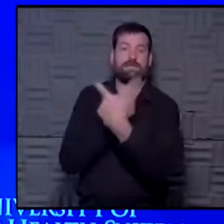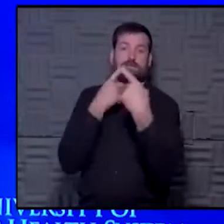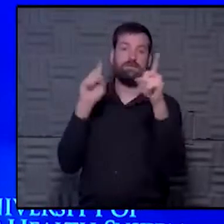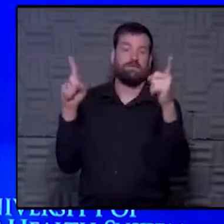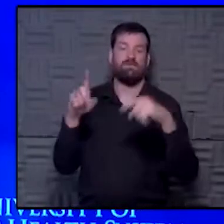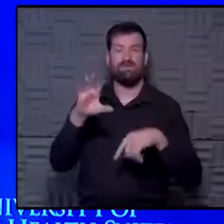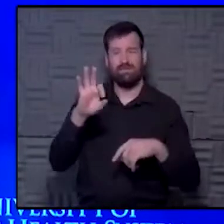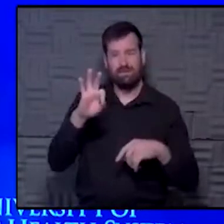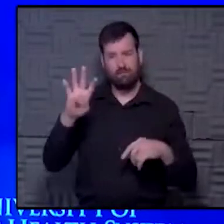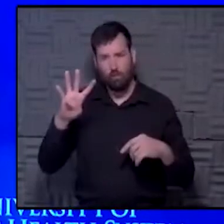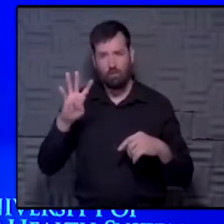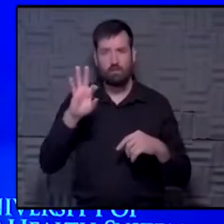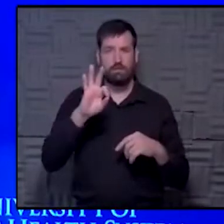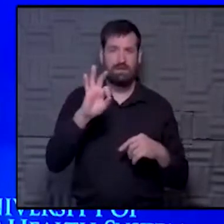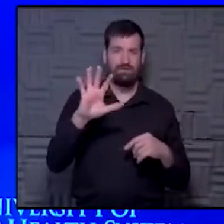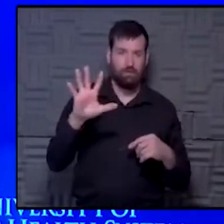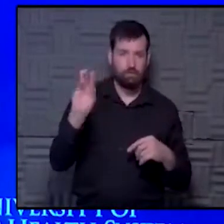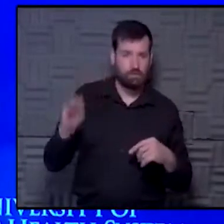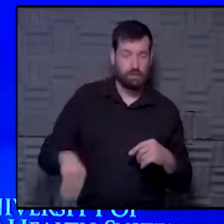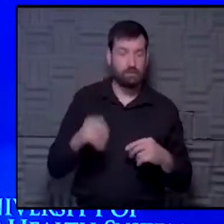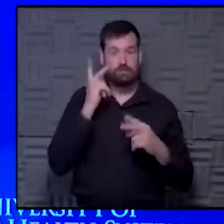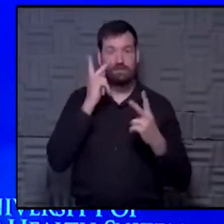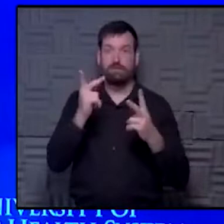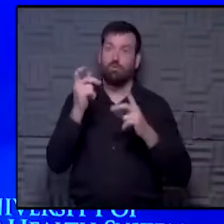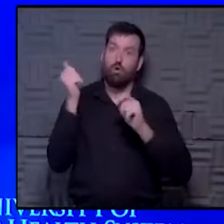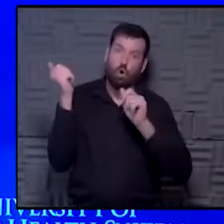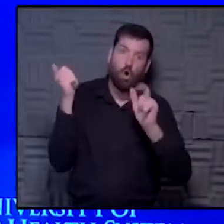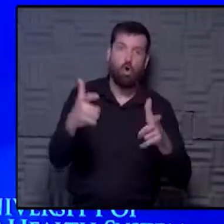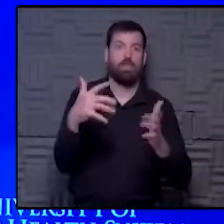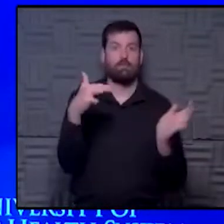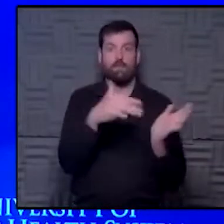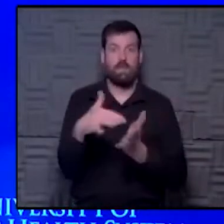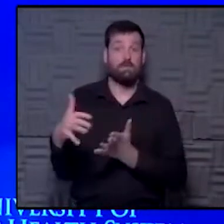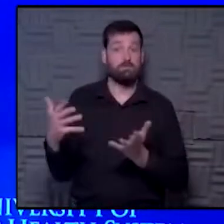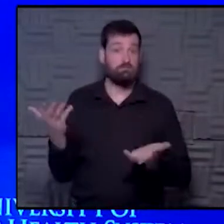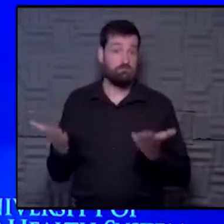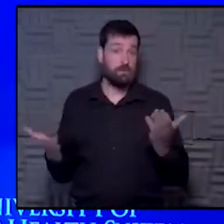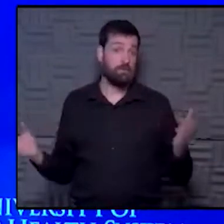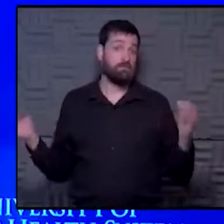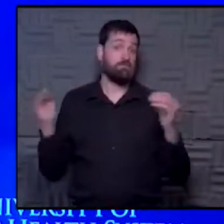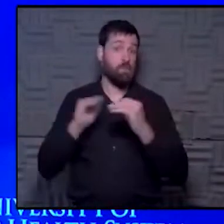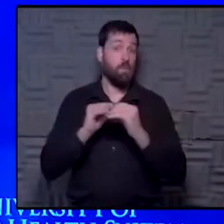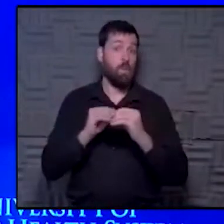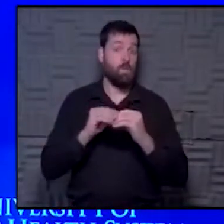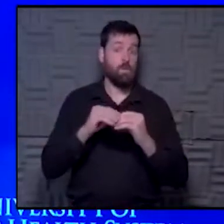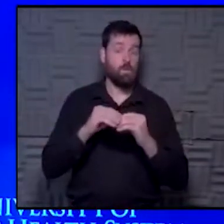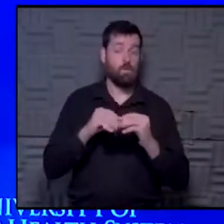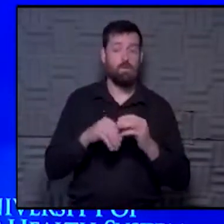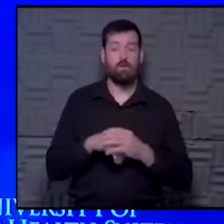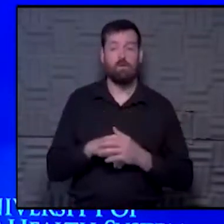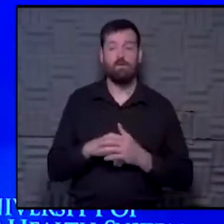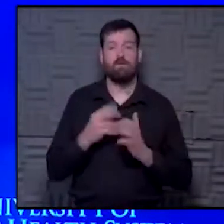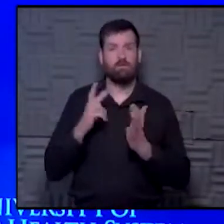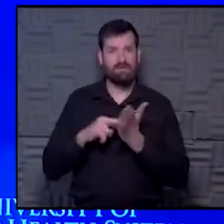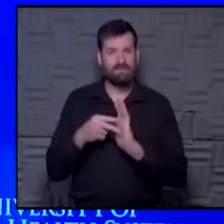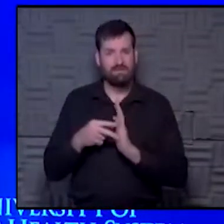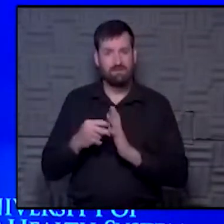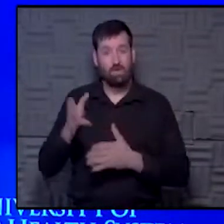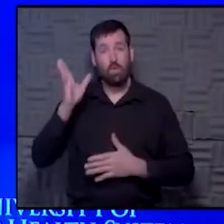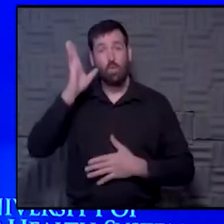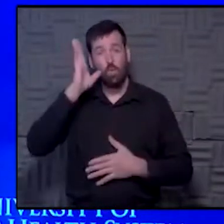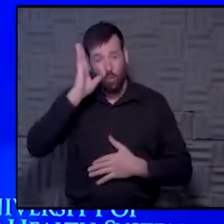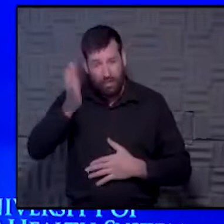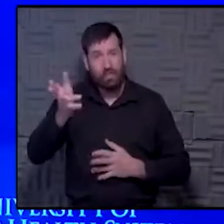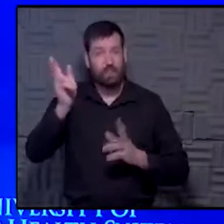or 95 percent, as we saw in all of the studies, and even maybe a little bit greater than that, means that there will be